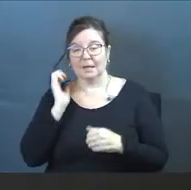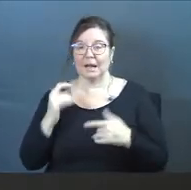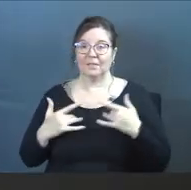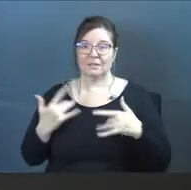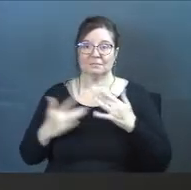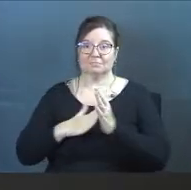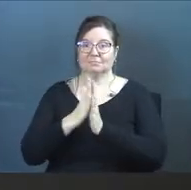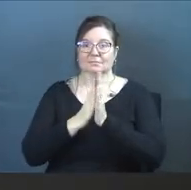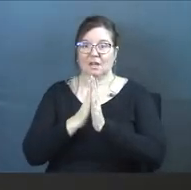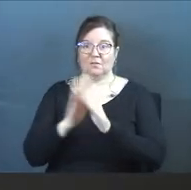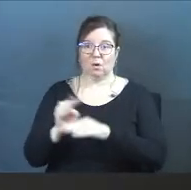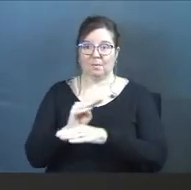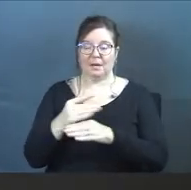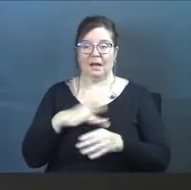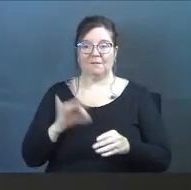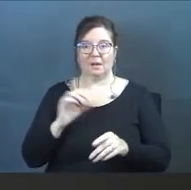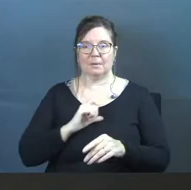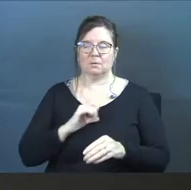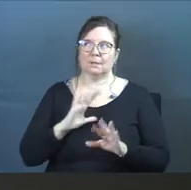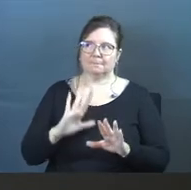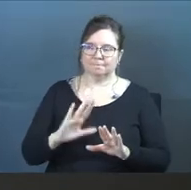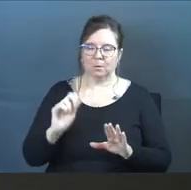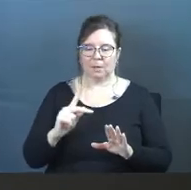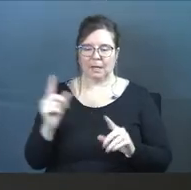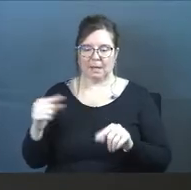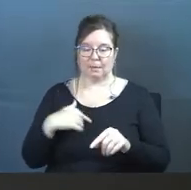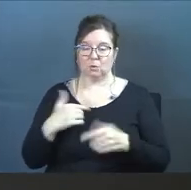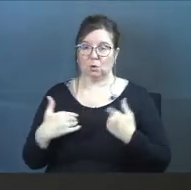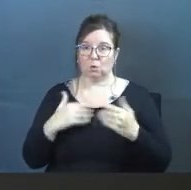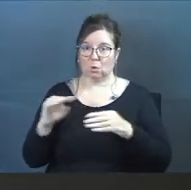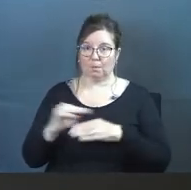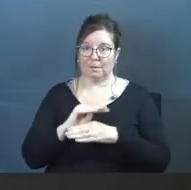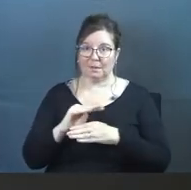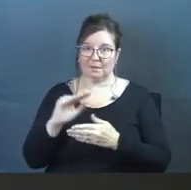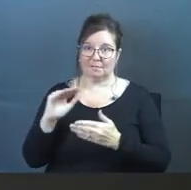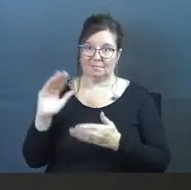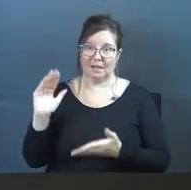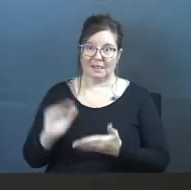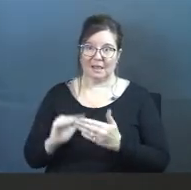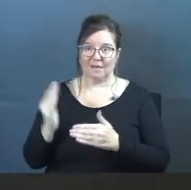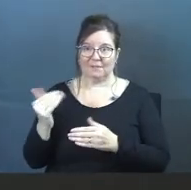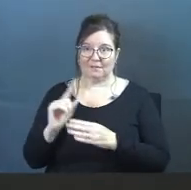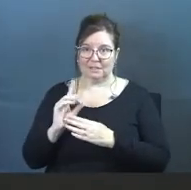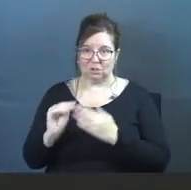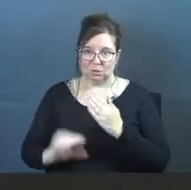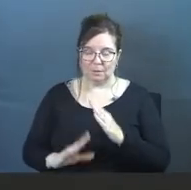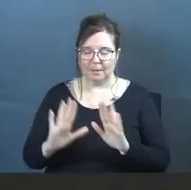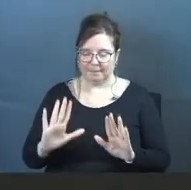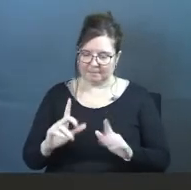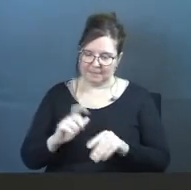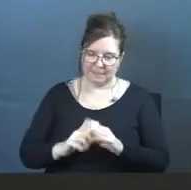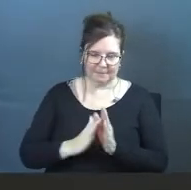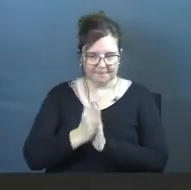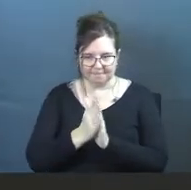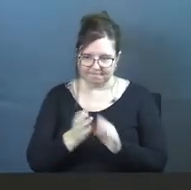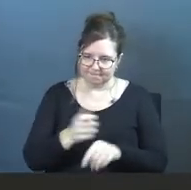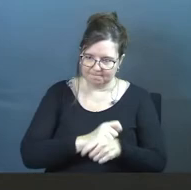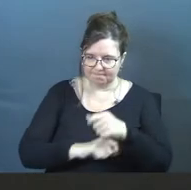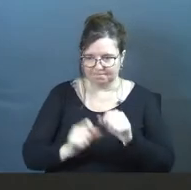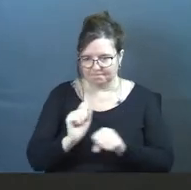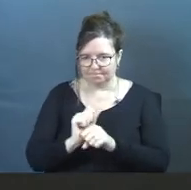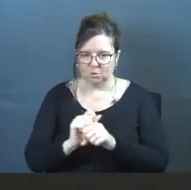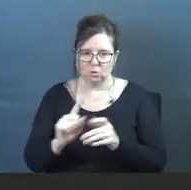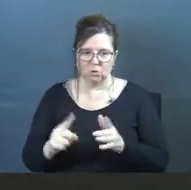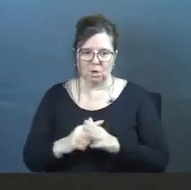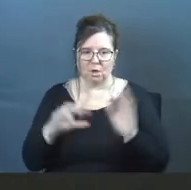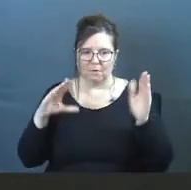ministry. And I found myself, man, I was like, okay, I came to the youth ministry as less than 15 students. And I'm like, okay, it's time to get to work. And so